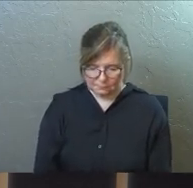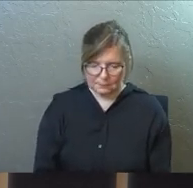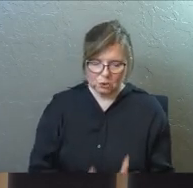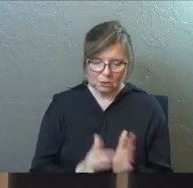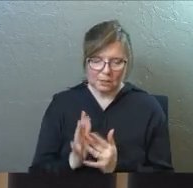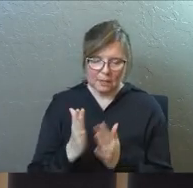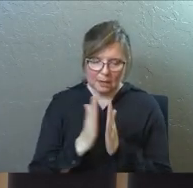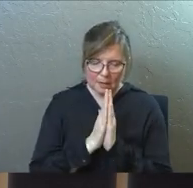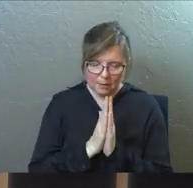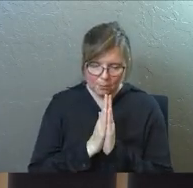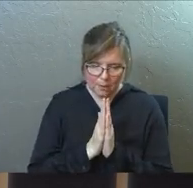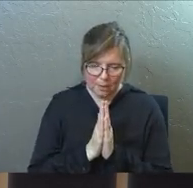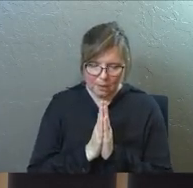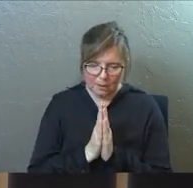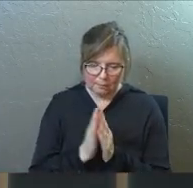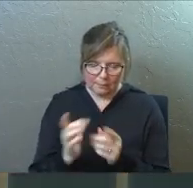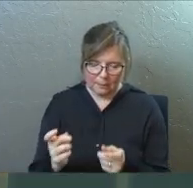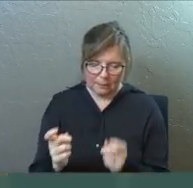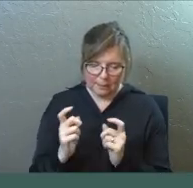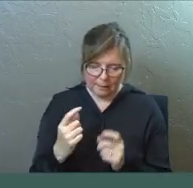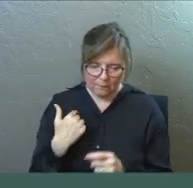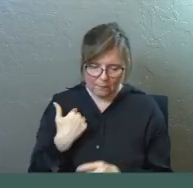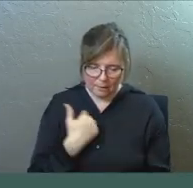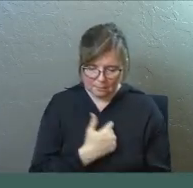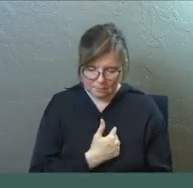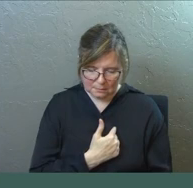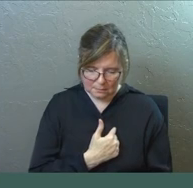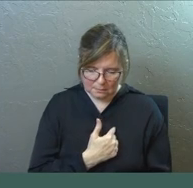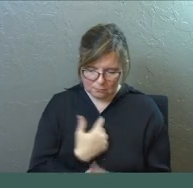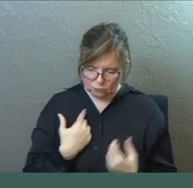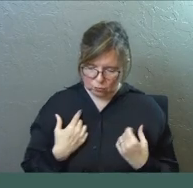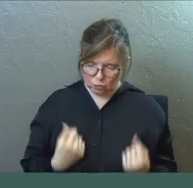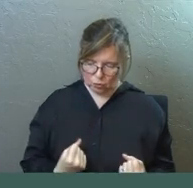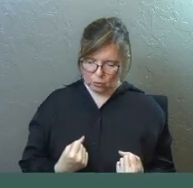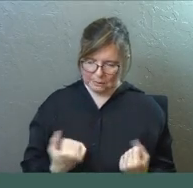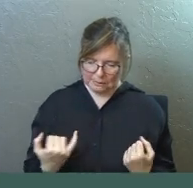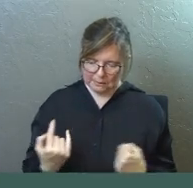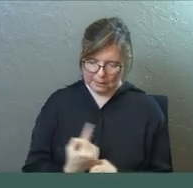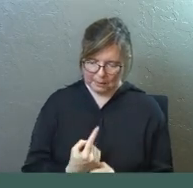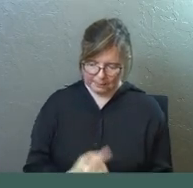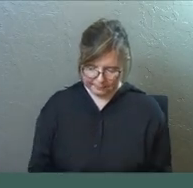Jesus, I pray that you would give us a courage today.